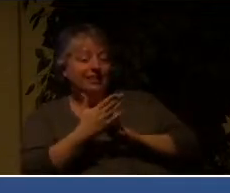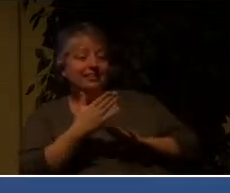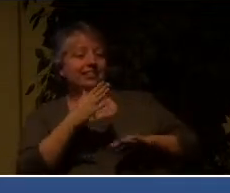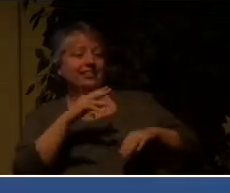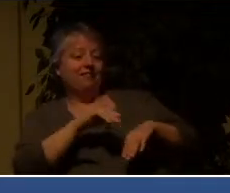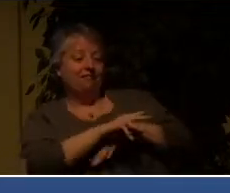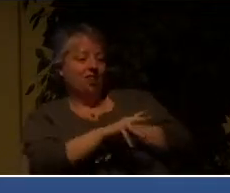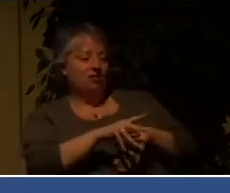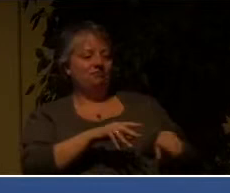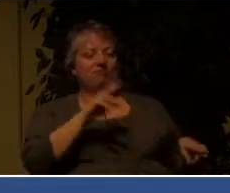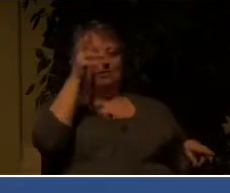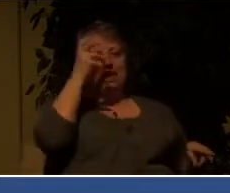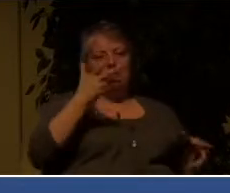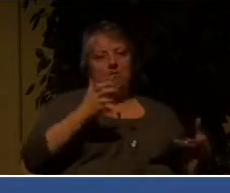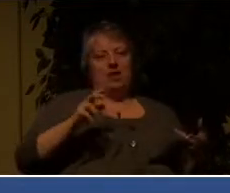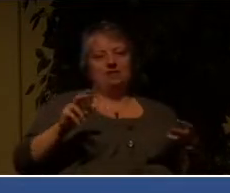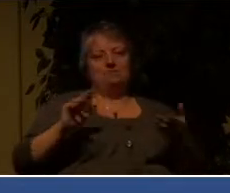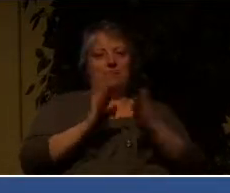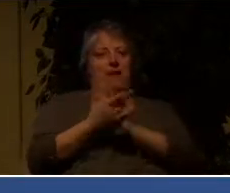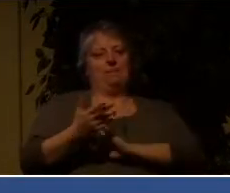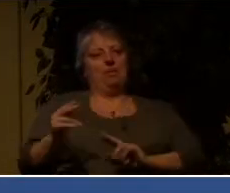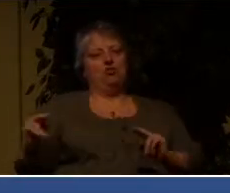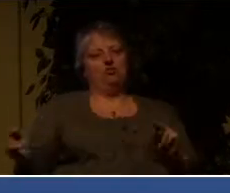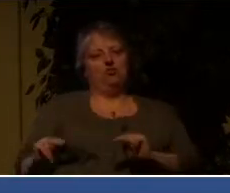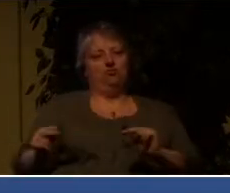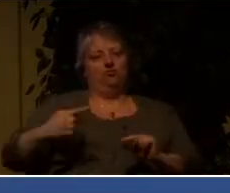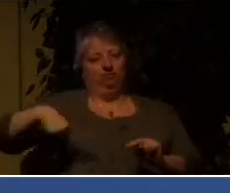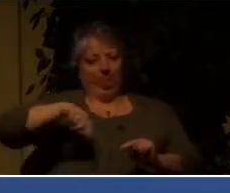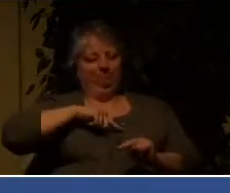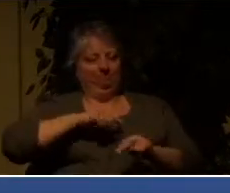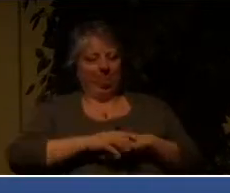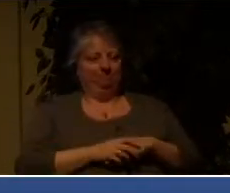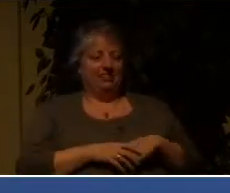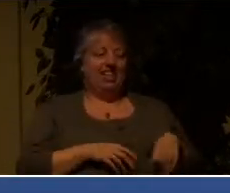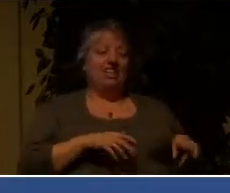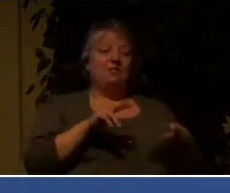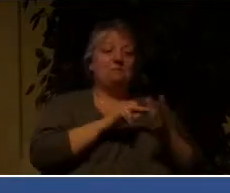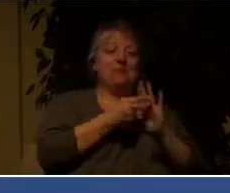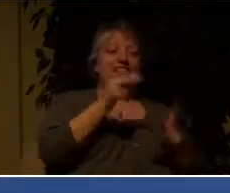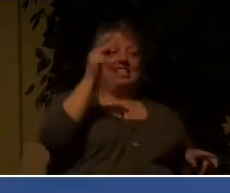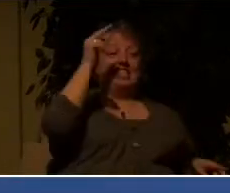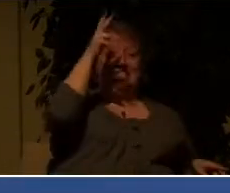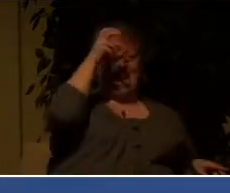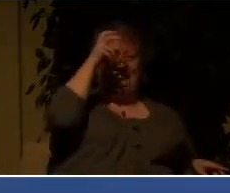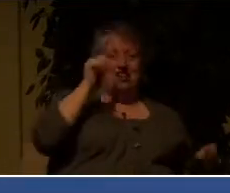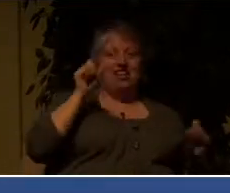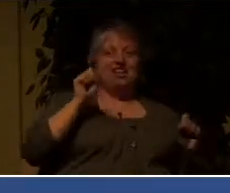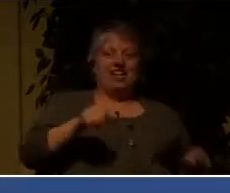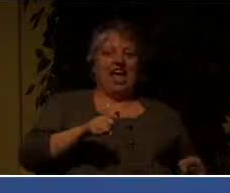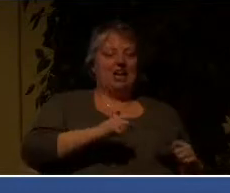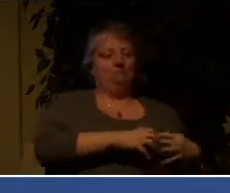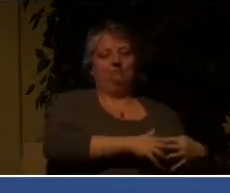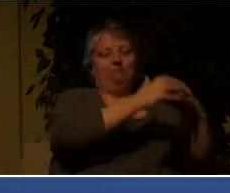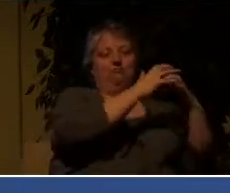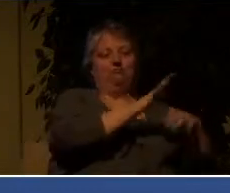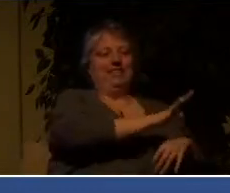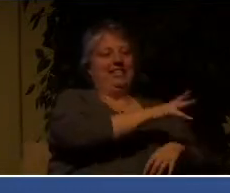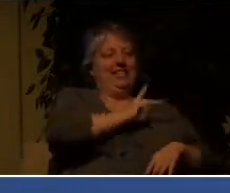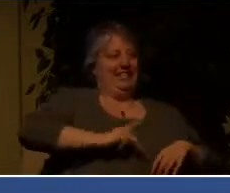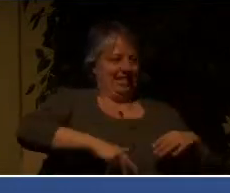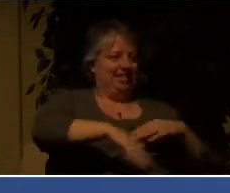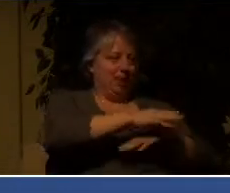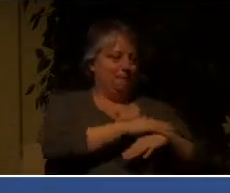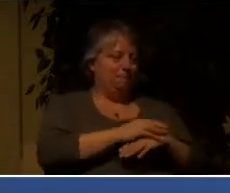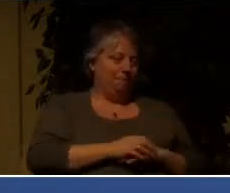he can build his kingdom in any way that he wants. Because what stands in the way